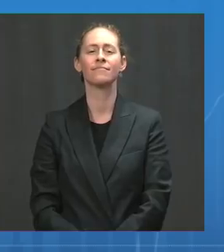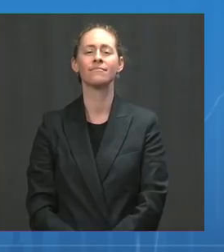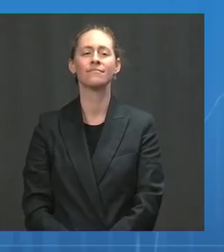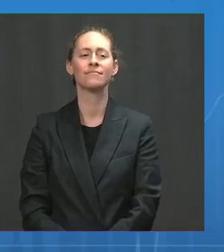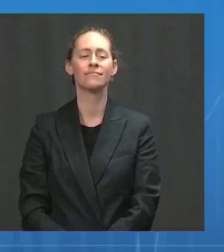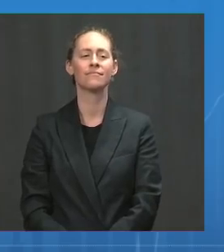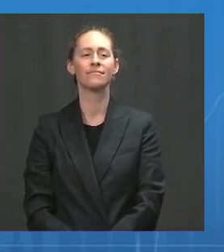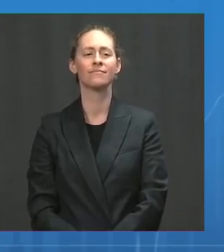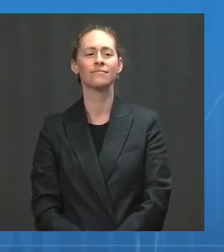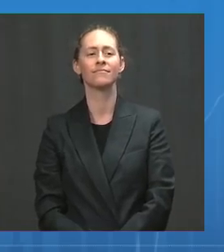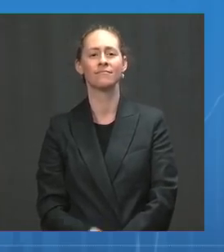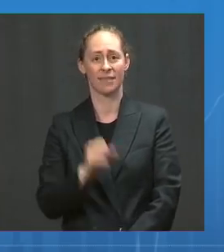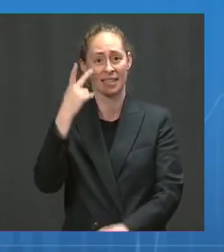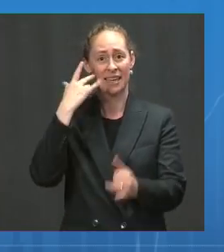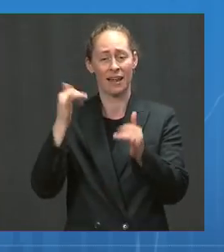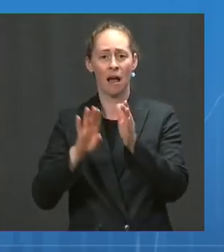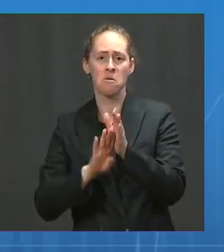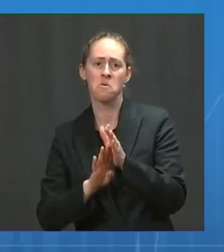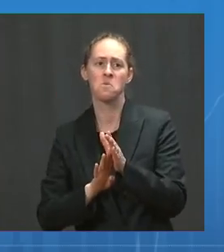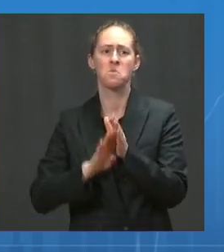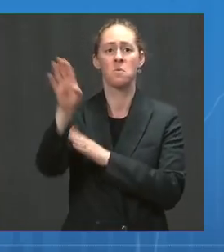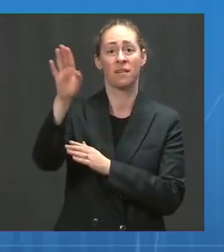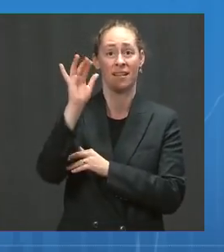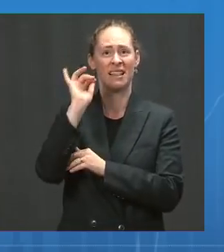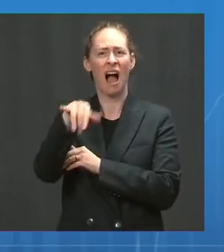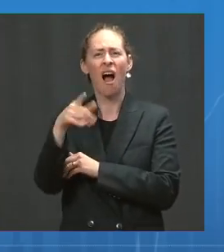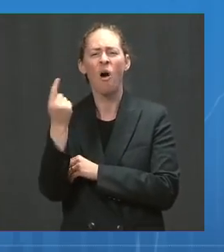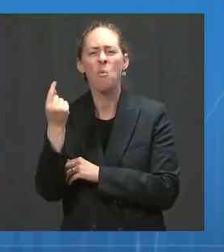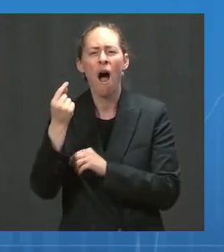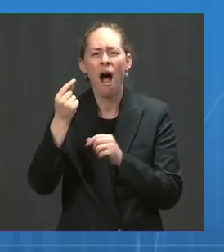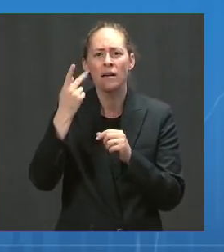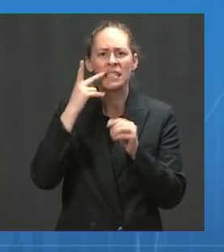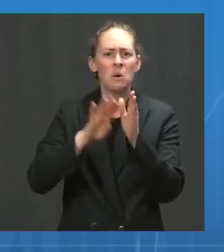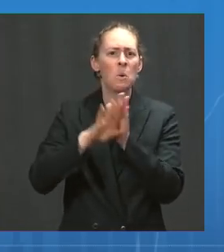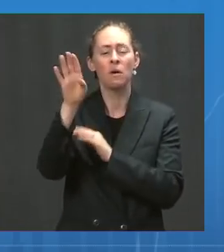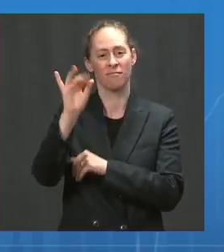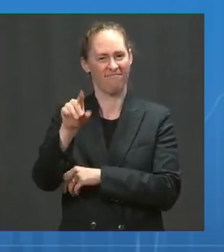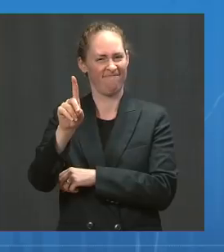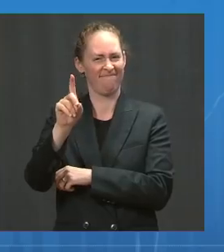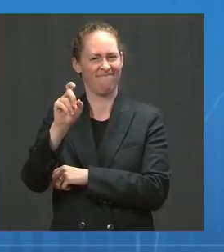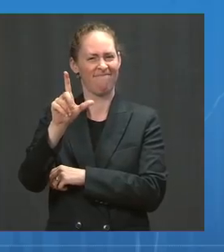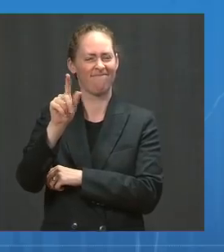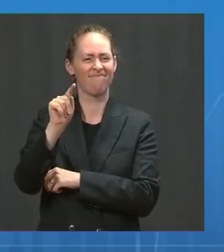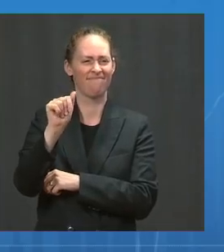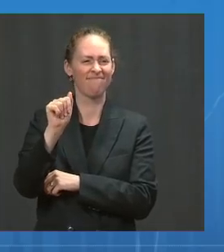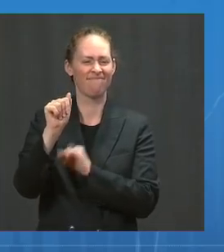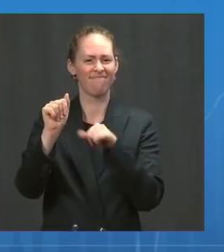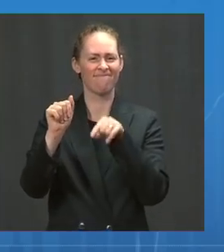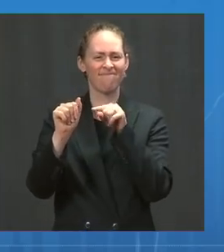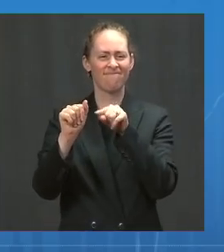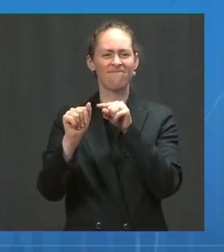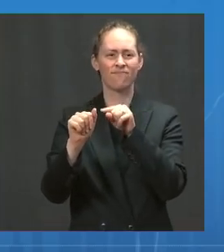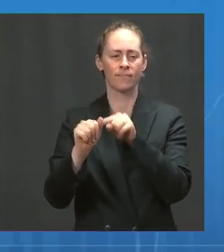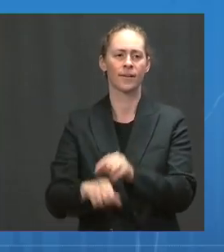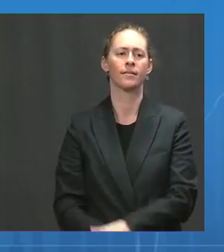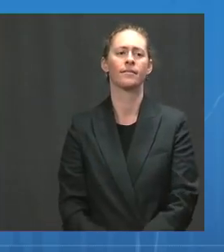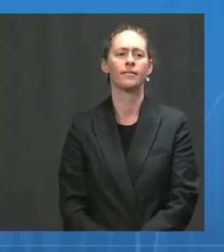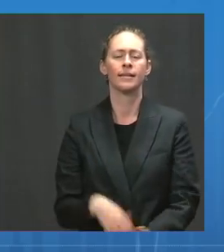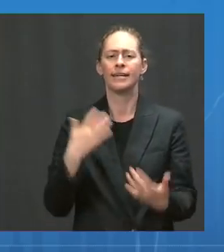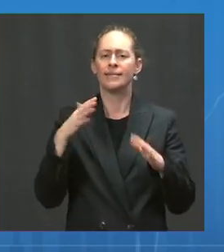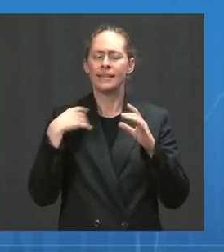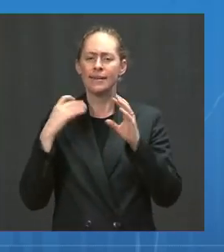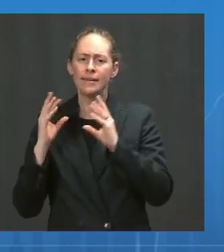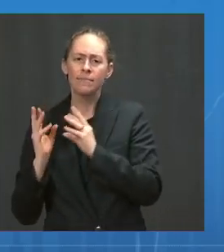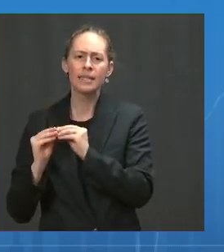worldwide. And we, as was mentioned in several briefings that we've had, are seeing an increment